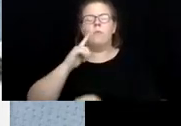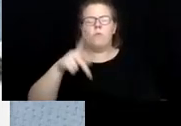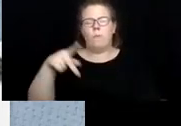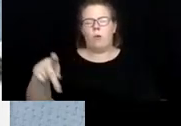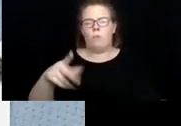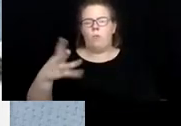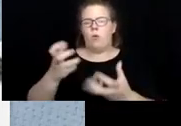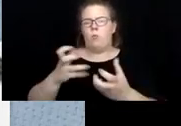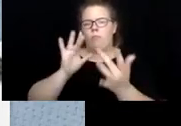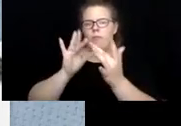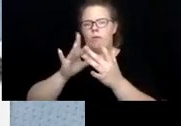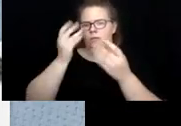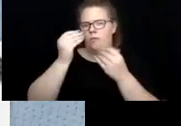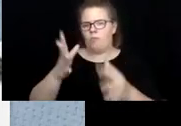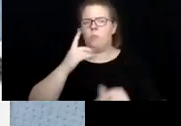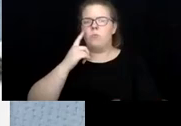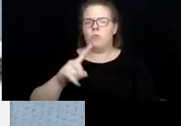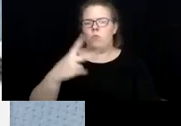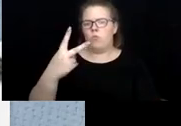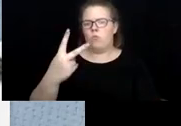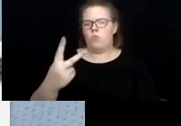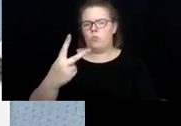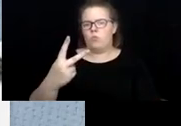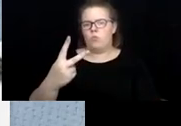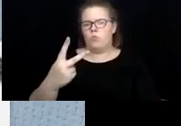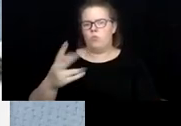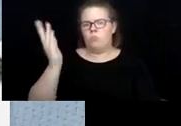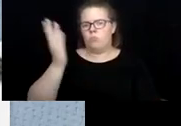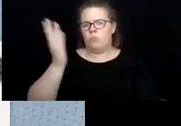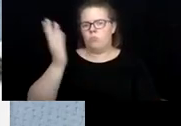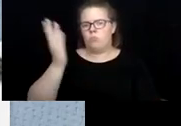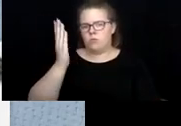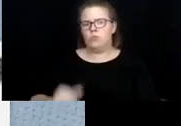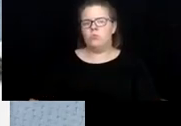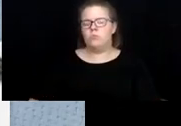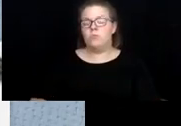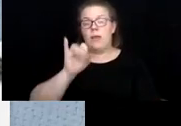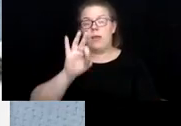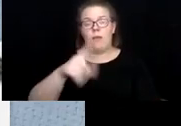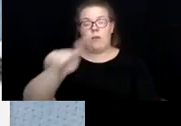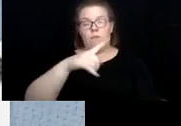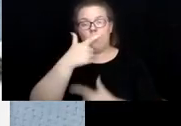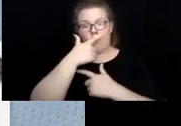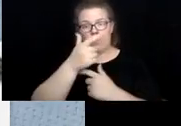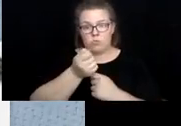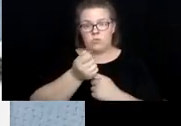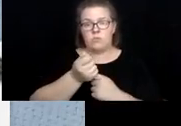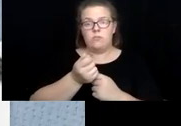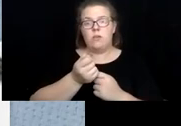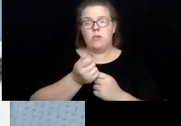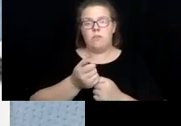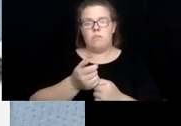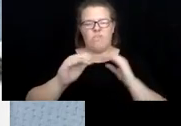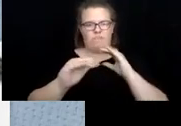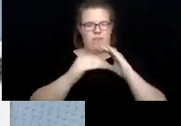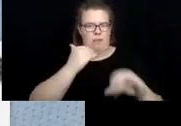and to get the contact information for the two of, uh, for our two presenters. Um, if you are interested in that, please send me an